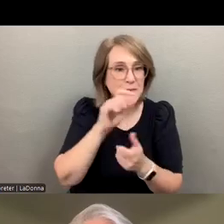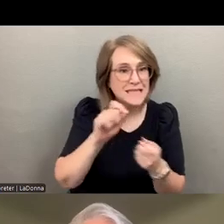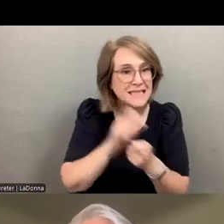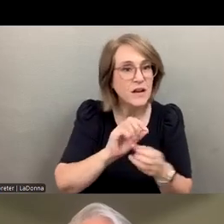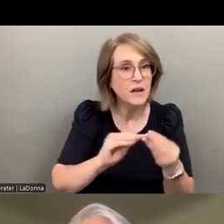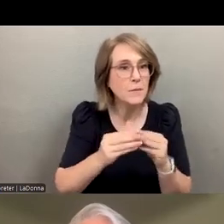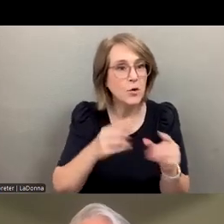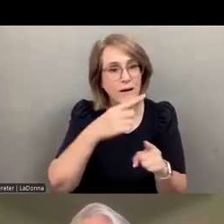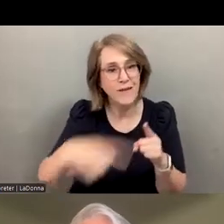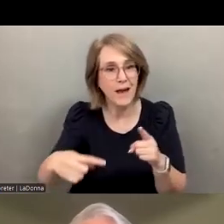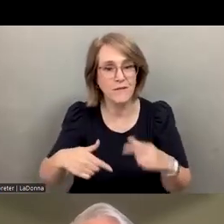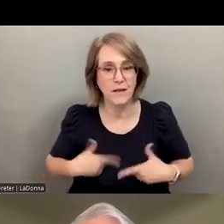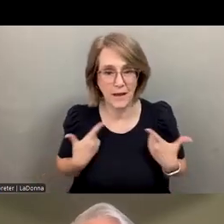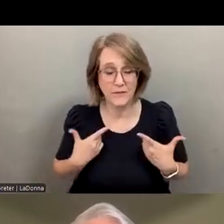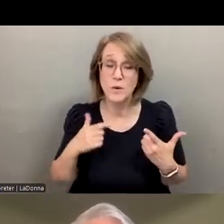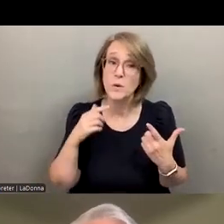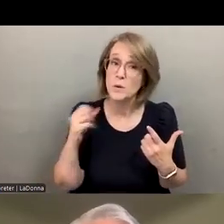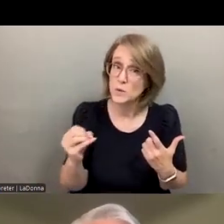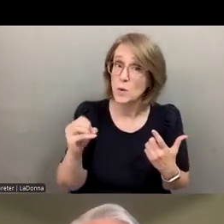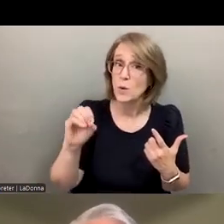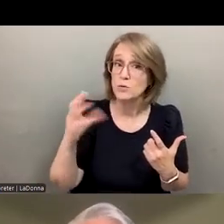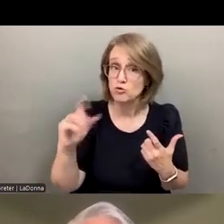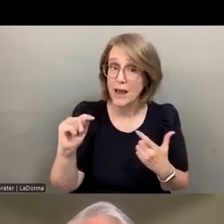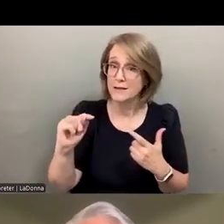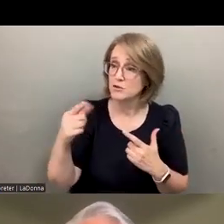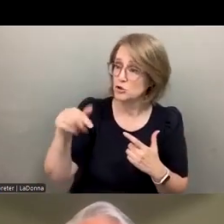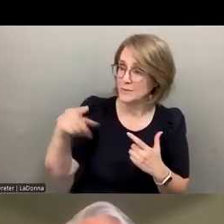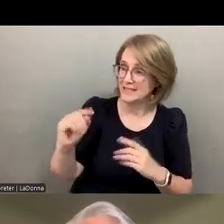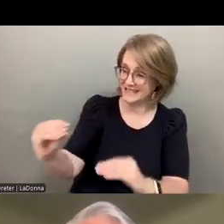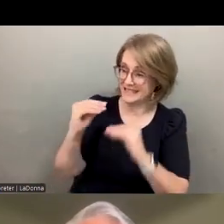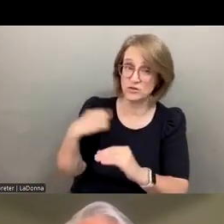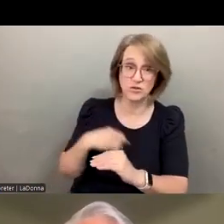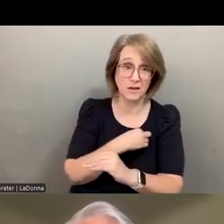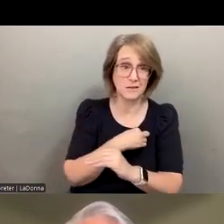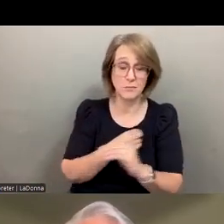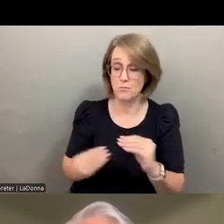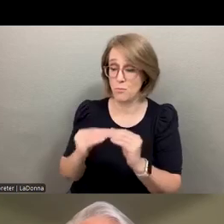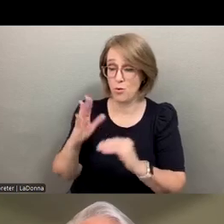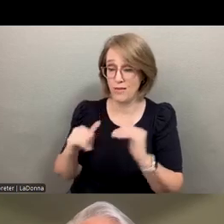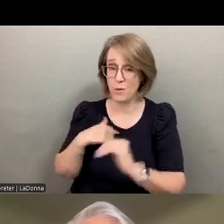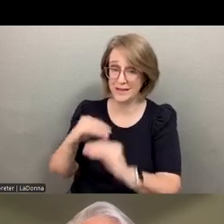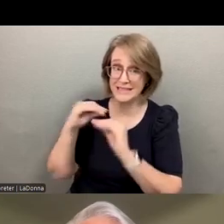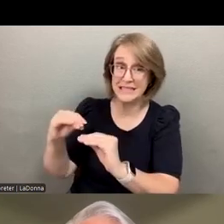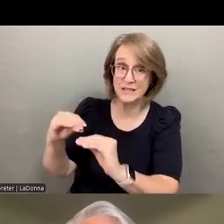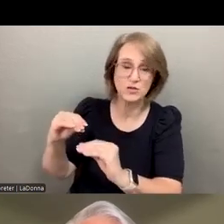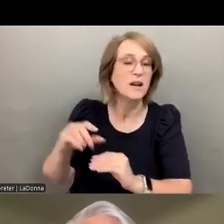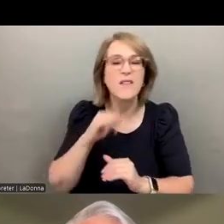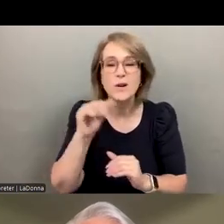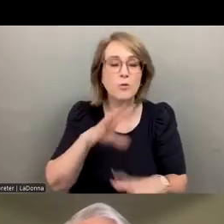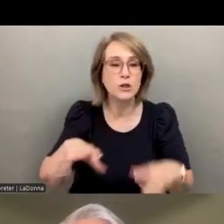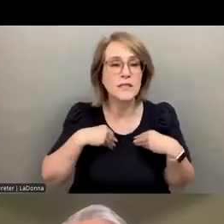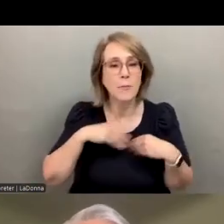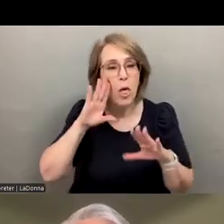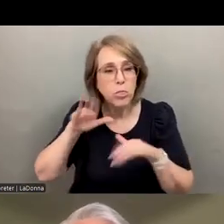So in some ways, ChatGPT can teach us more than we can sometimes teach ChatGPT. That is, if we don't just take it lock, stock, and